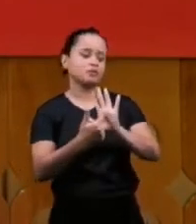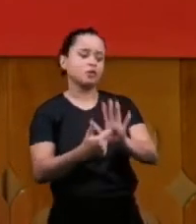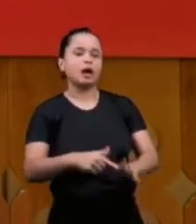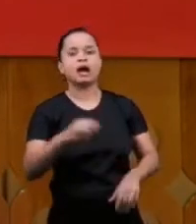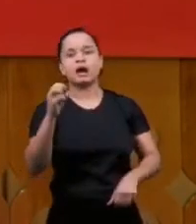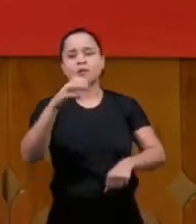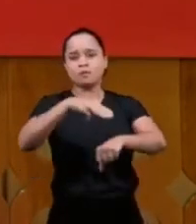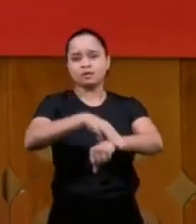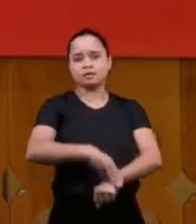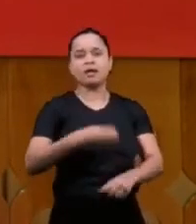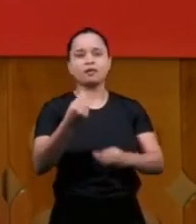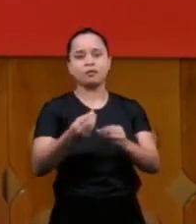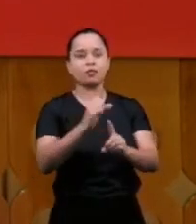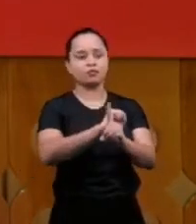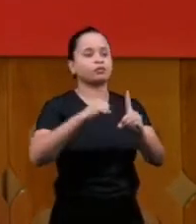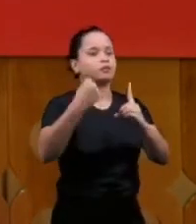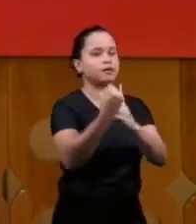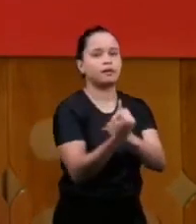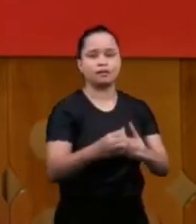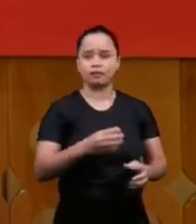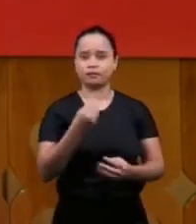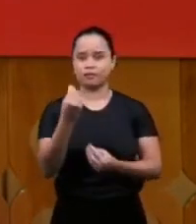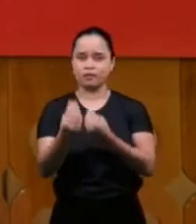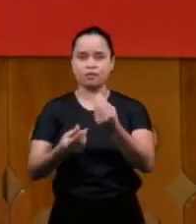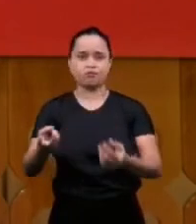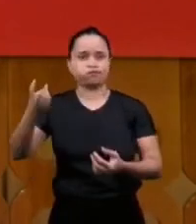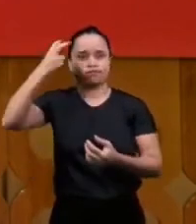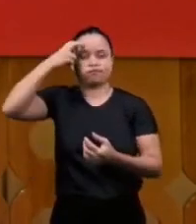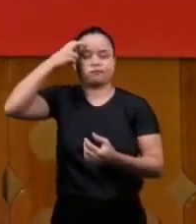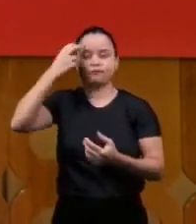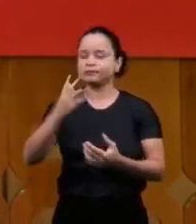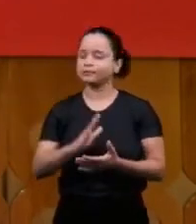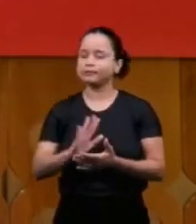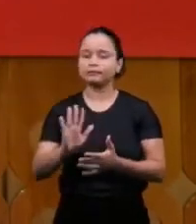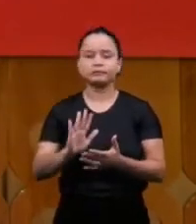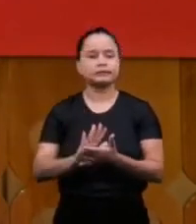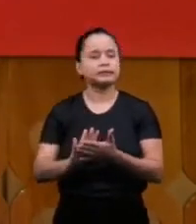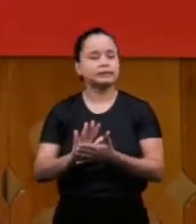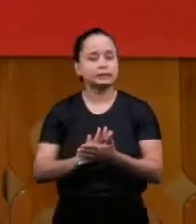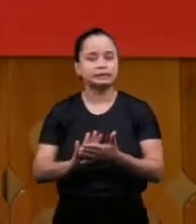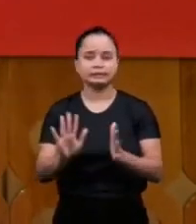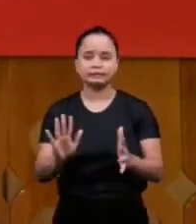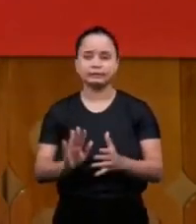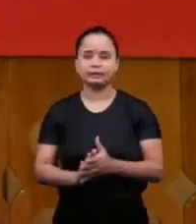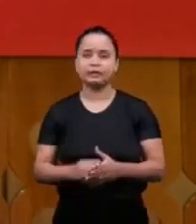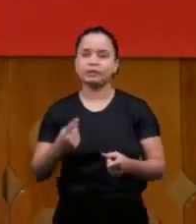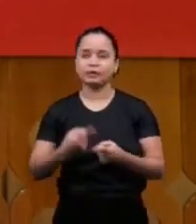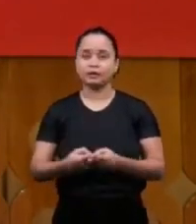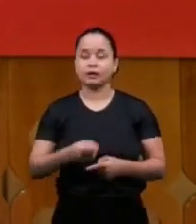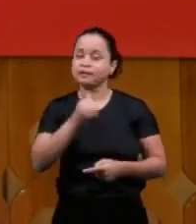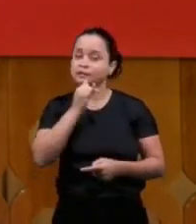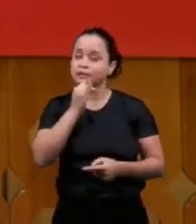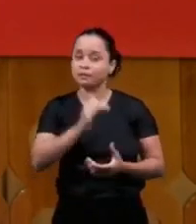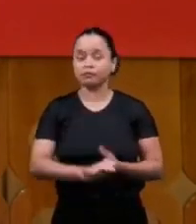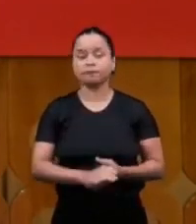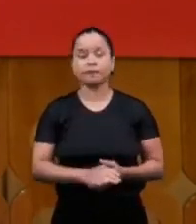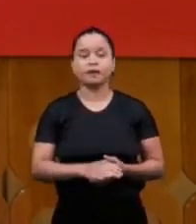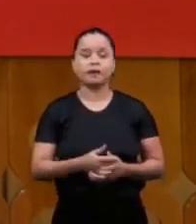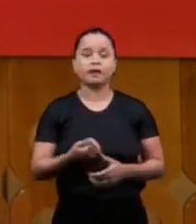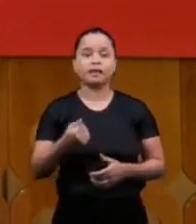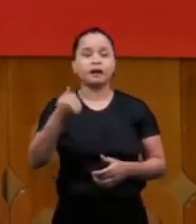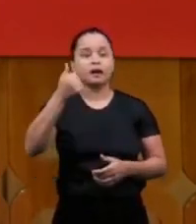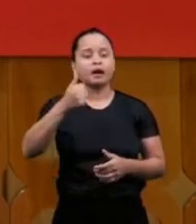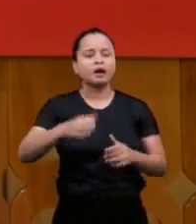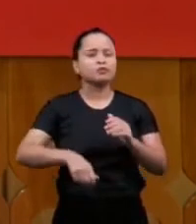ministry as a cultural or social position we can see classic examples through the first apostles they were very simple